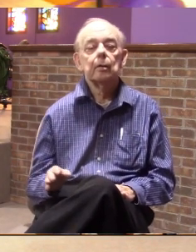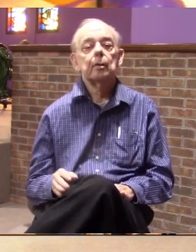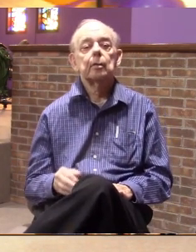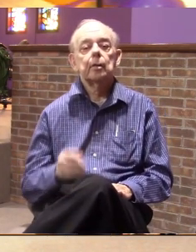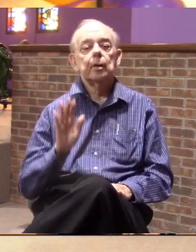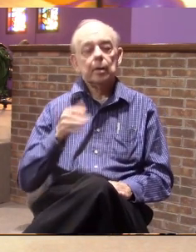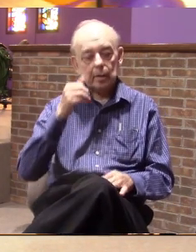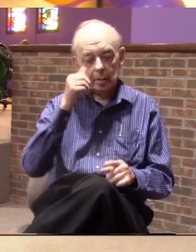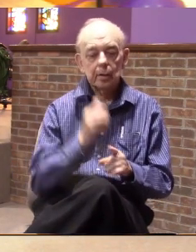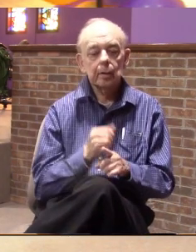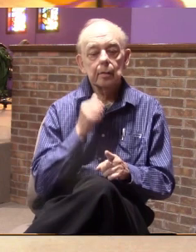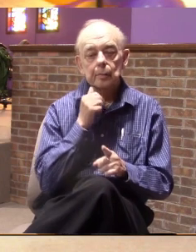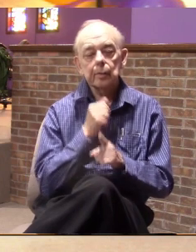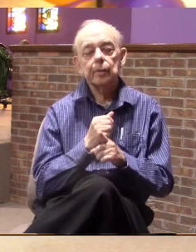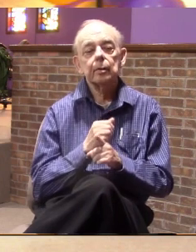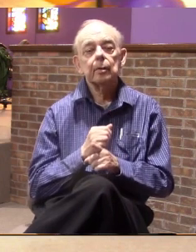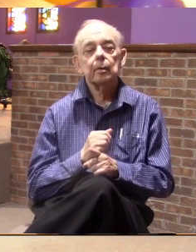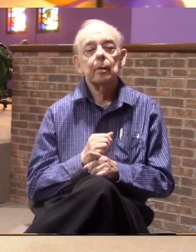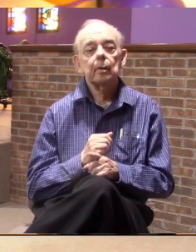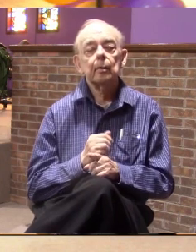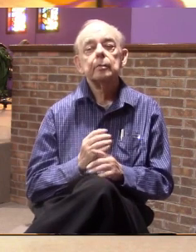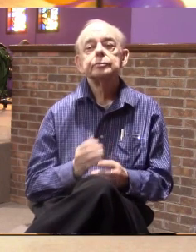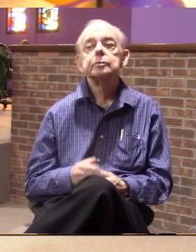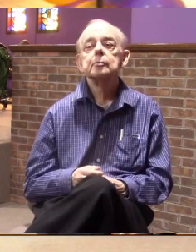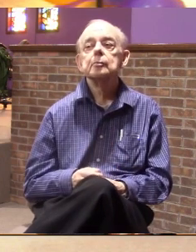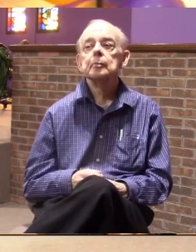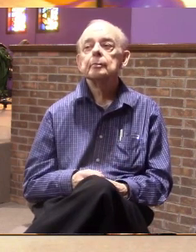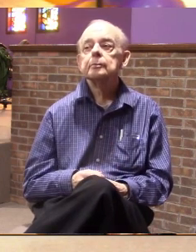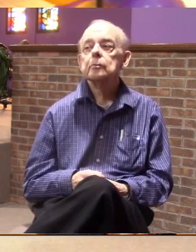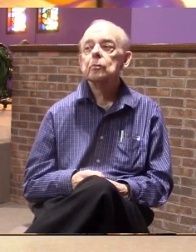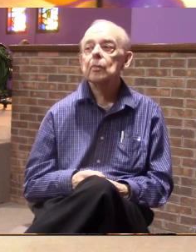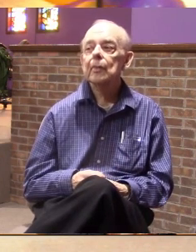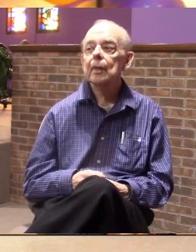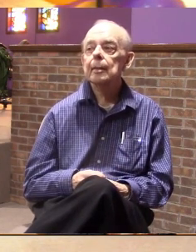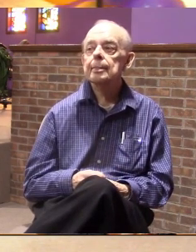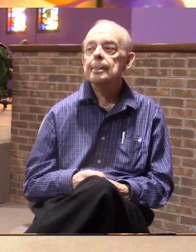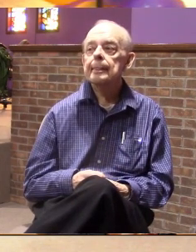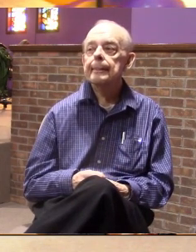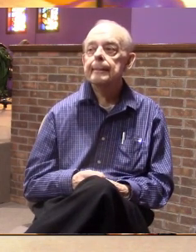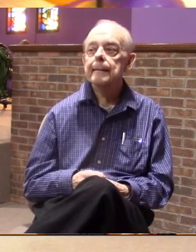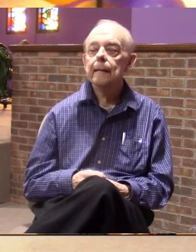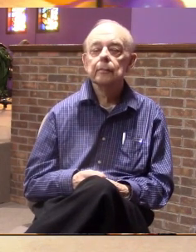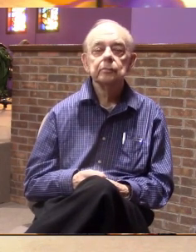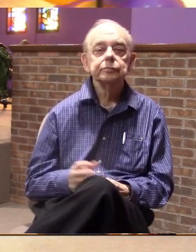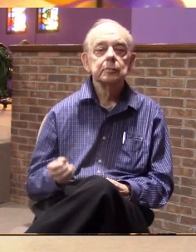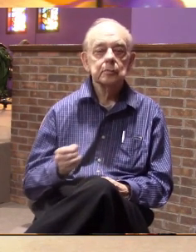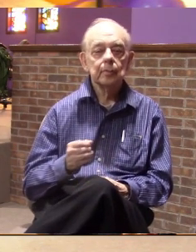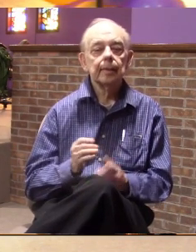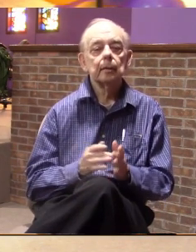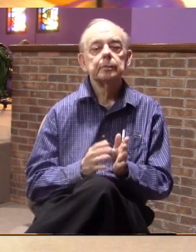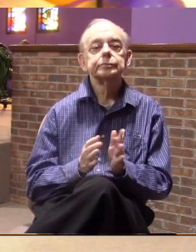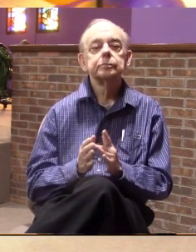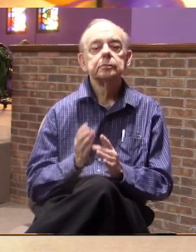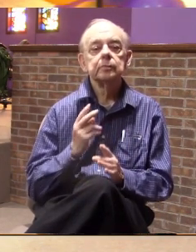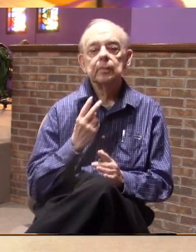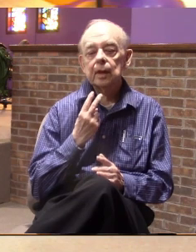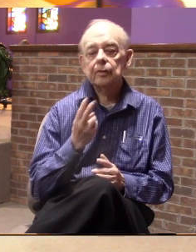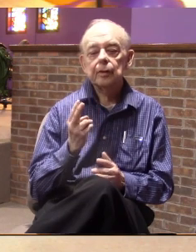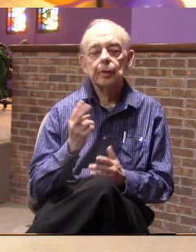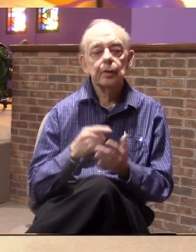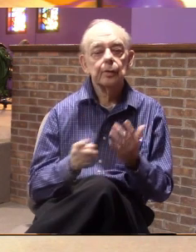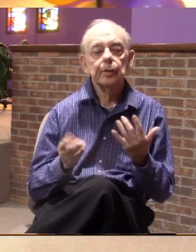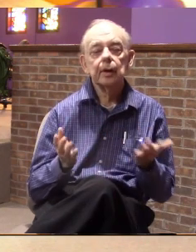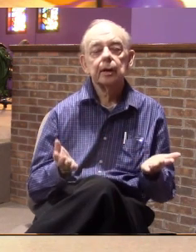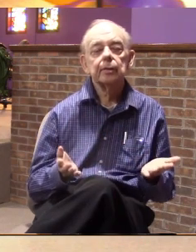brothers, his sisters, or his bride, however you want to explain it. Okay? And he's seen in those things.